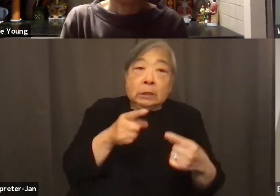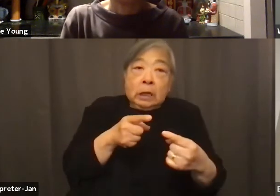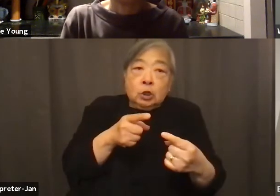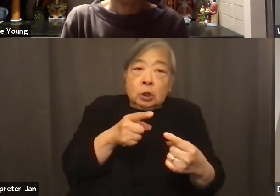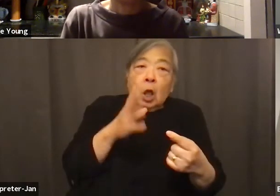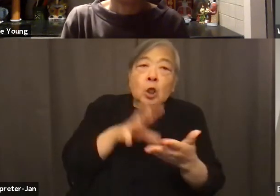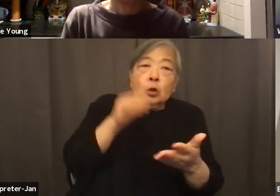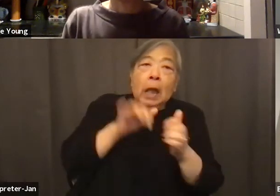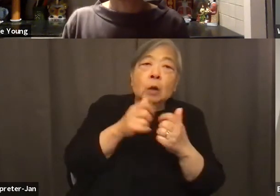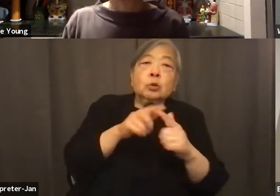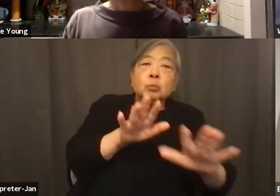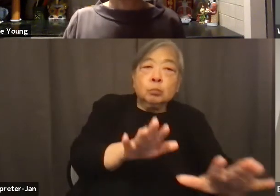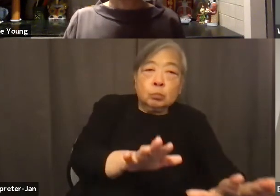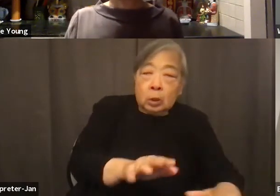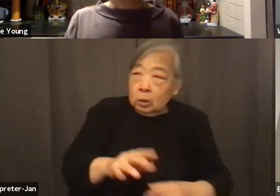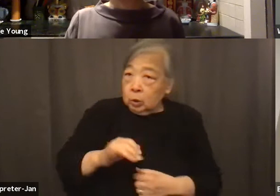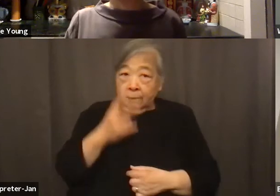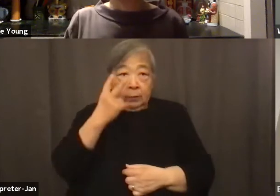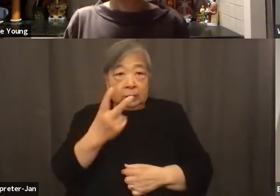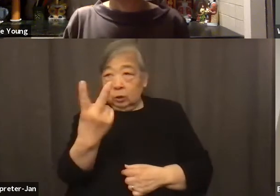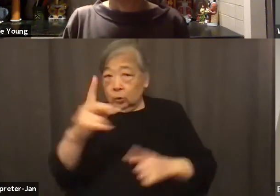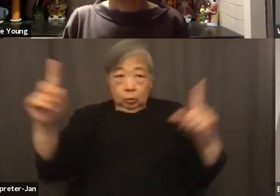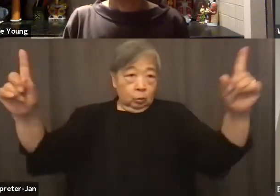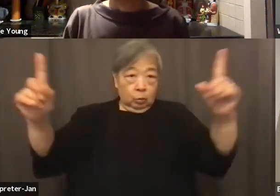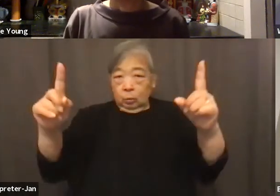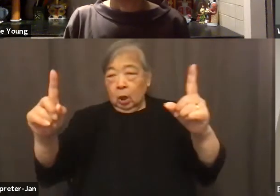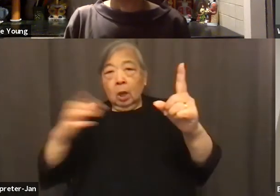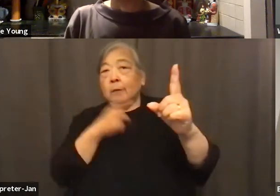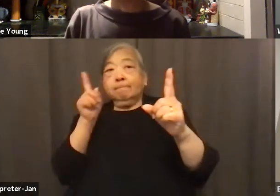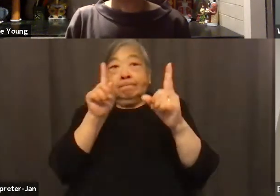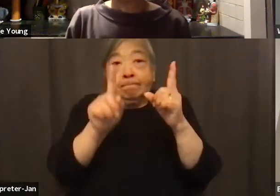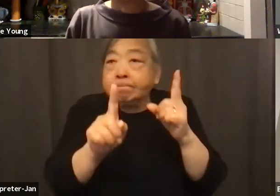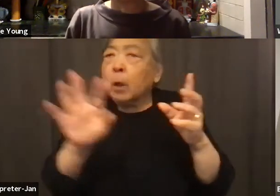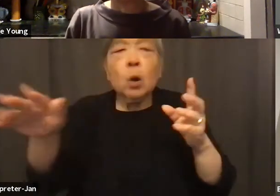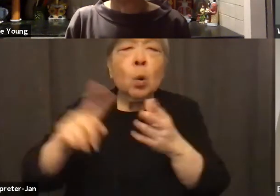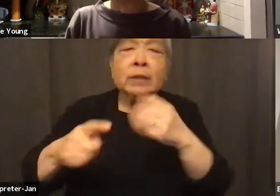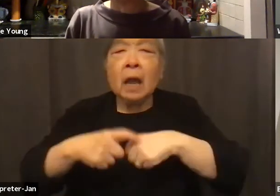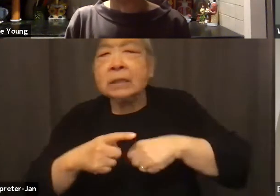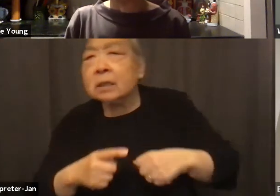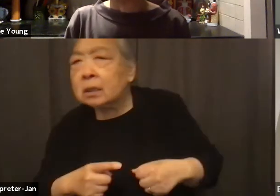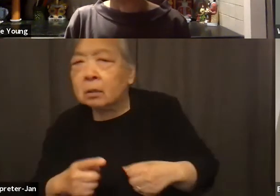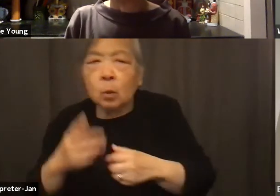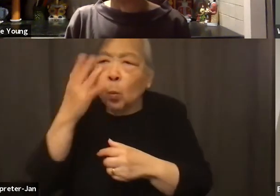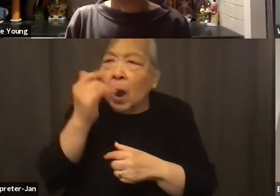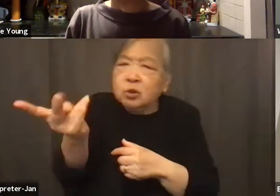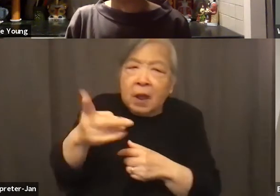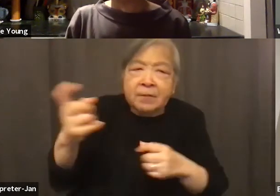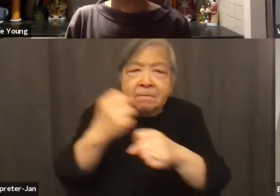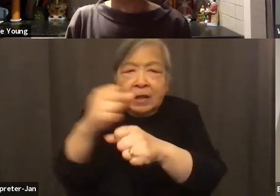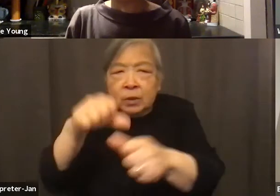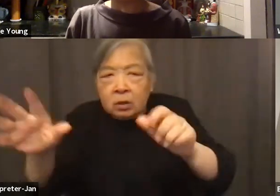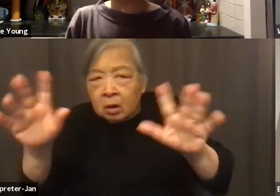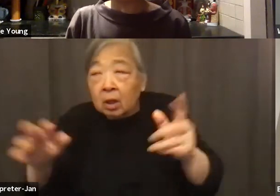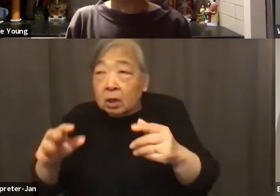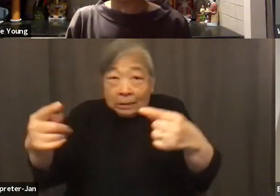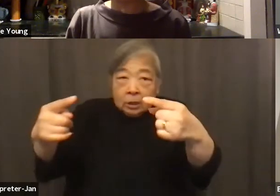just step in between the two of them, just fumbling, just say, what time is it? Do you, does anybody knows what time? Why do you need to fight with one another? Defuse the